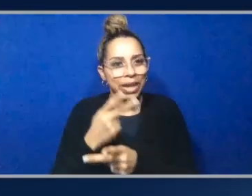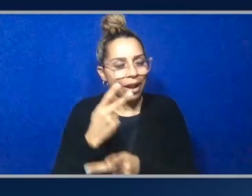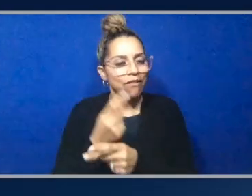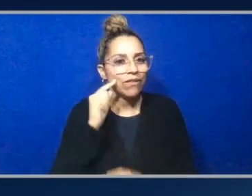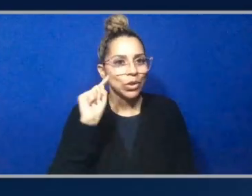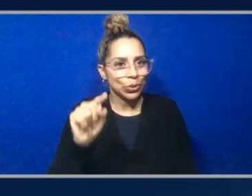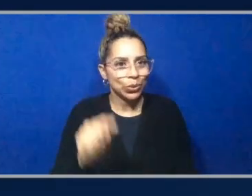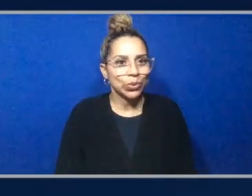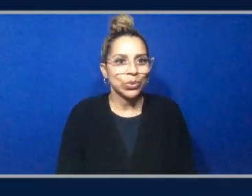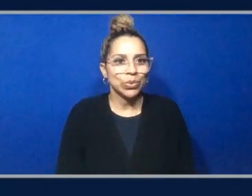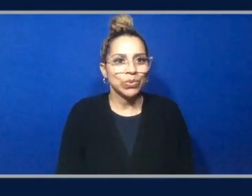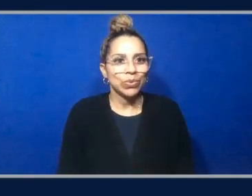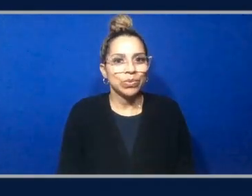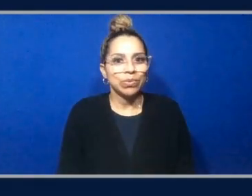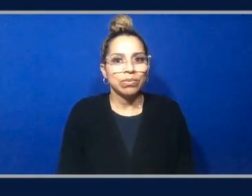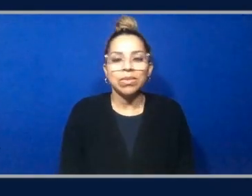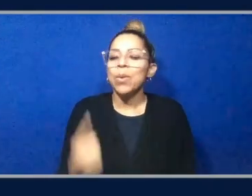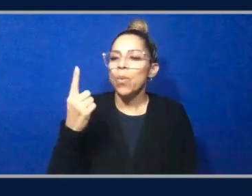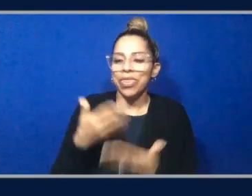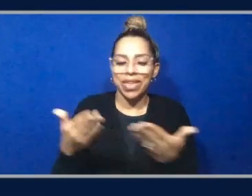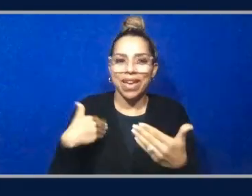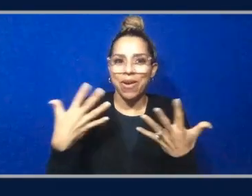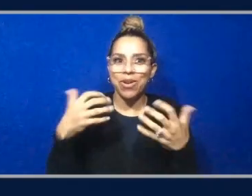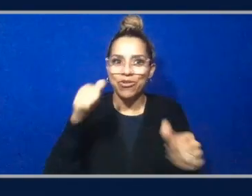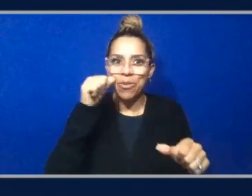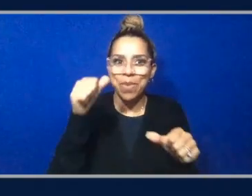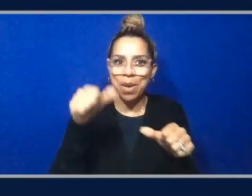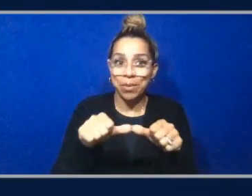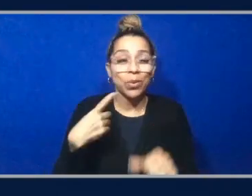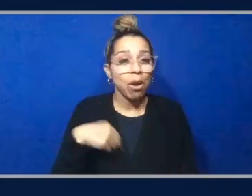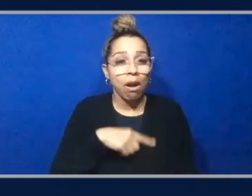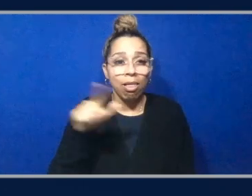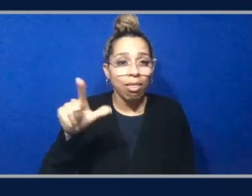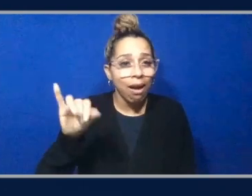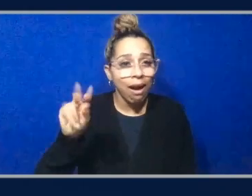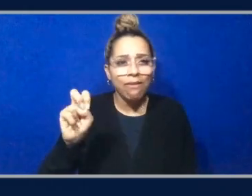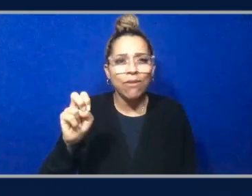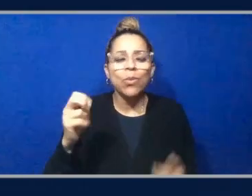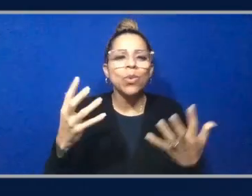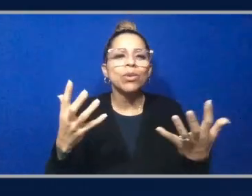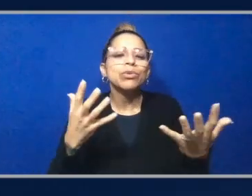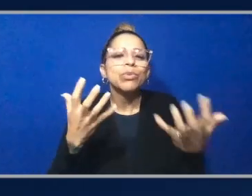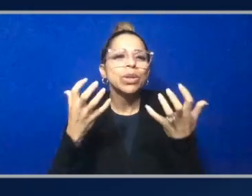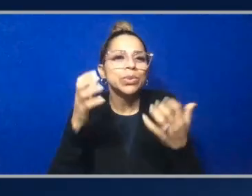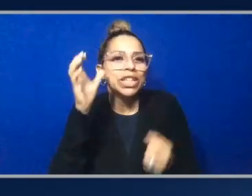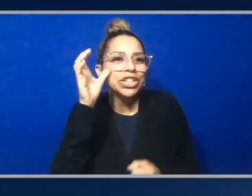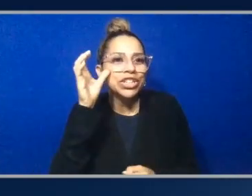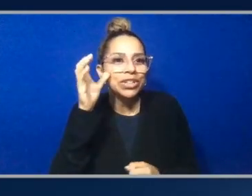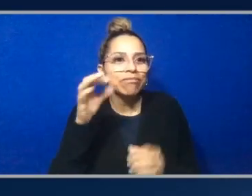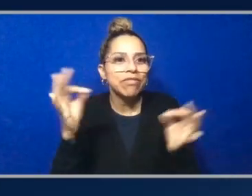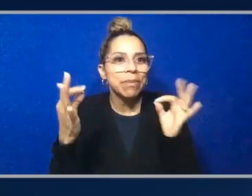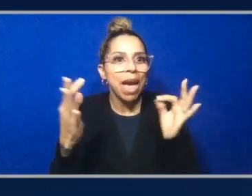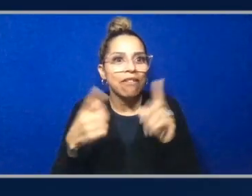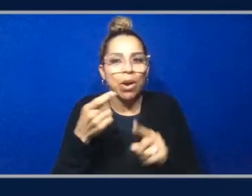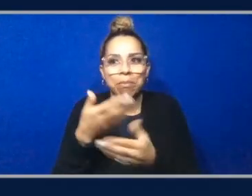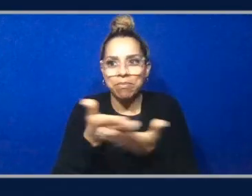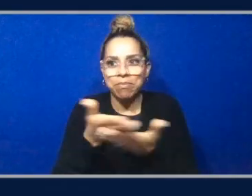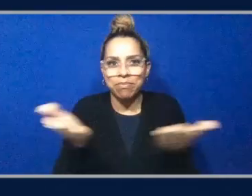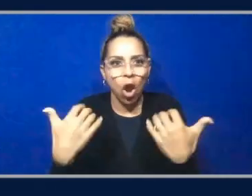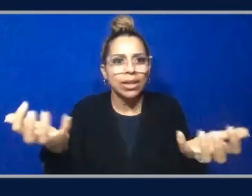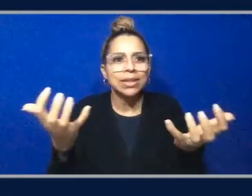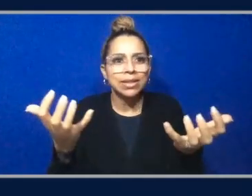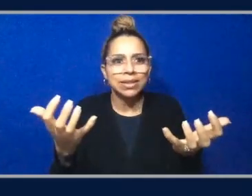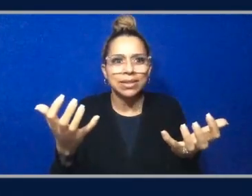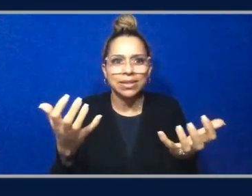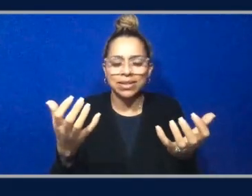one thing I always like to remember here is we are live AWS on air. We want to hear from the audience, the thousands of you tuning in here. How do you use EKS today? And what